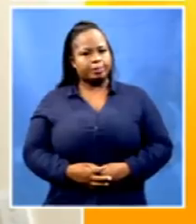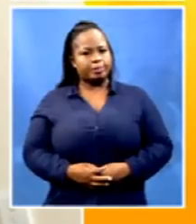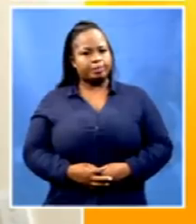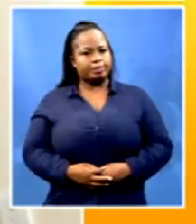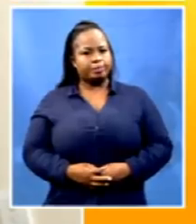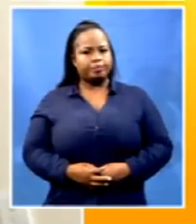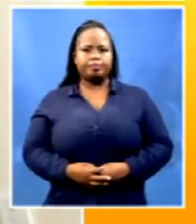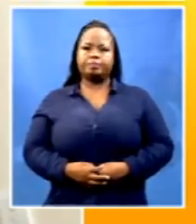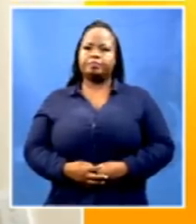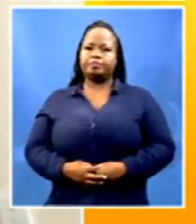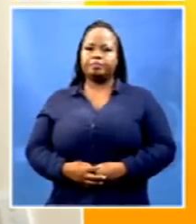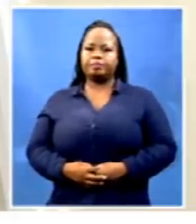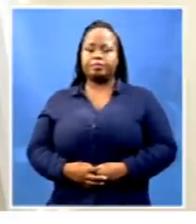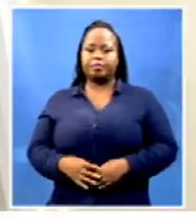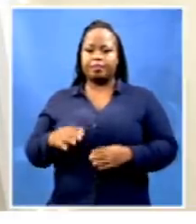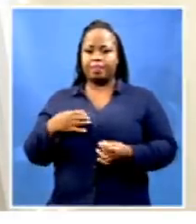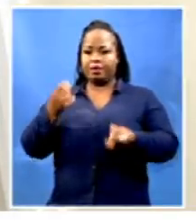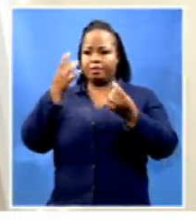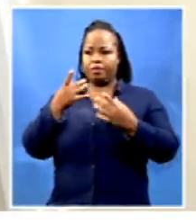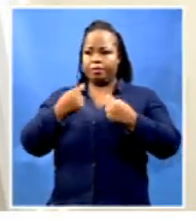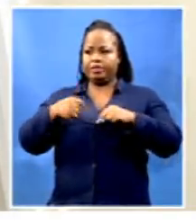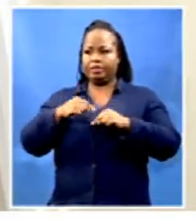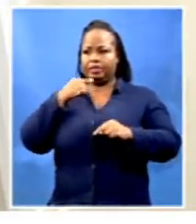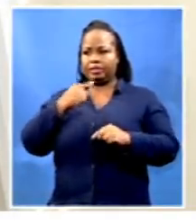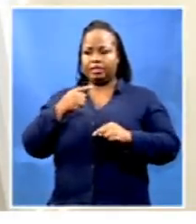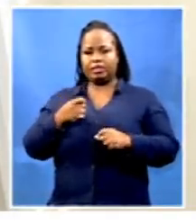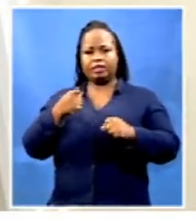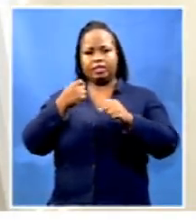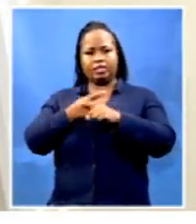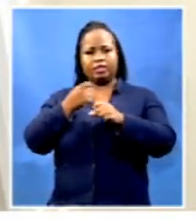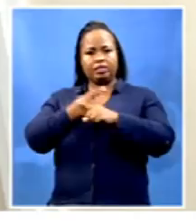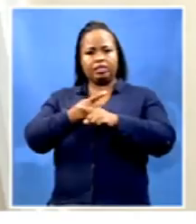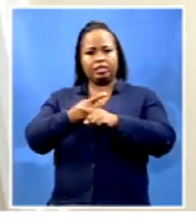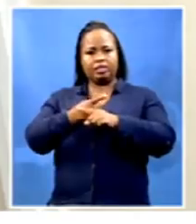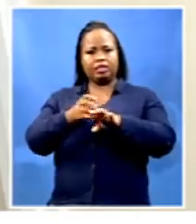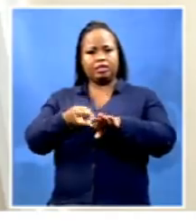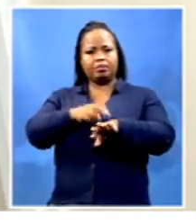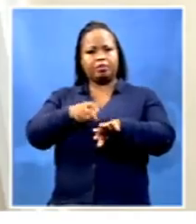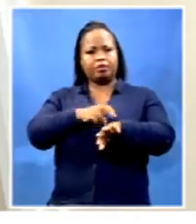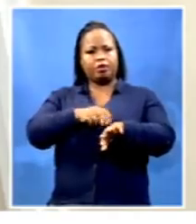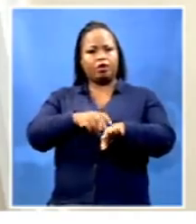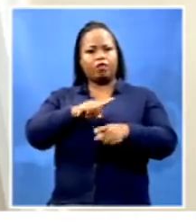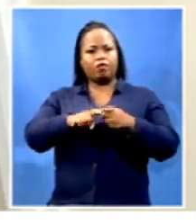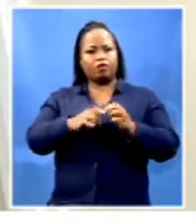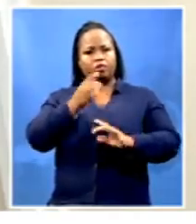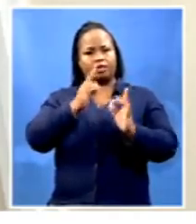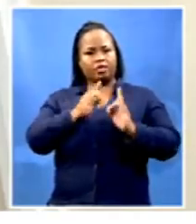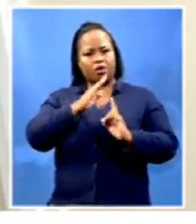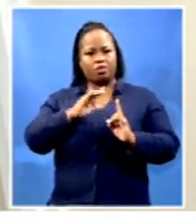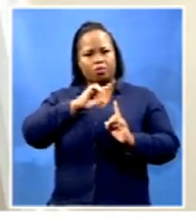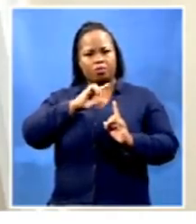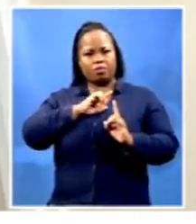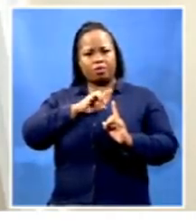We are informed that the minibuses were the ferrying passengers from town. As we all know